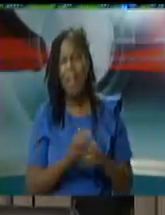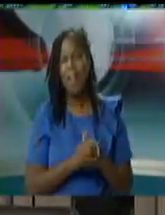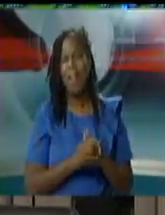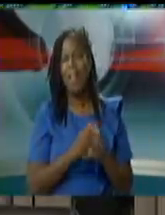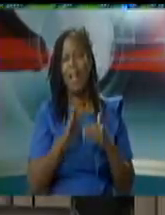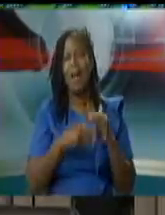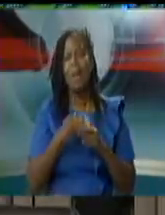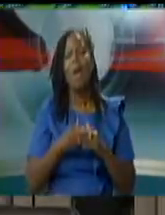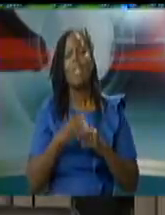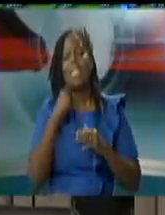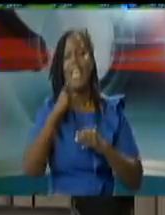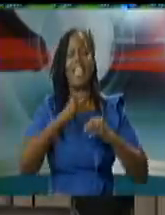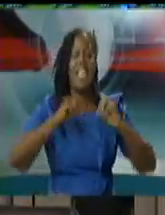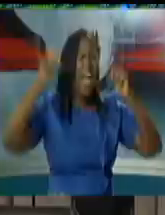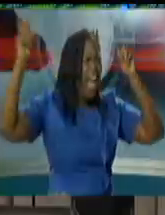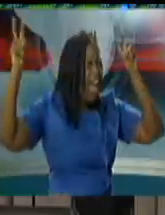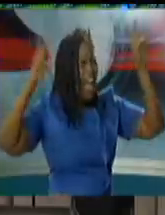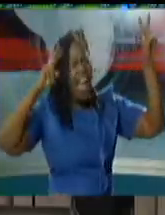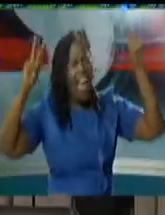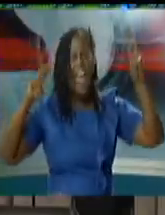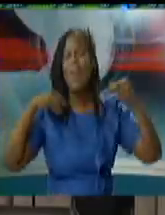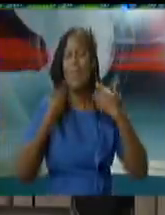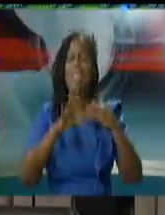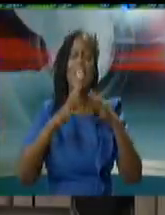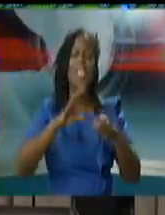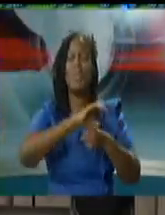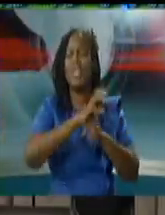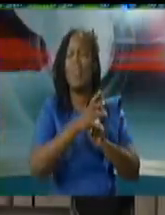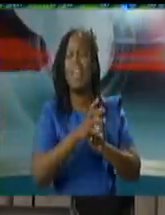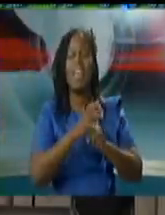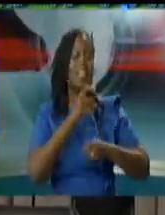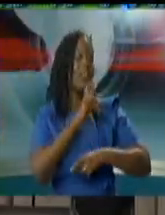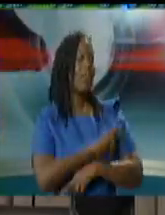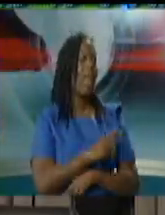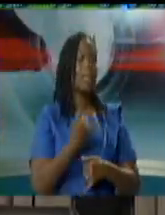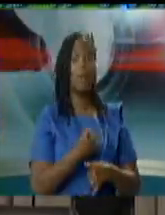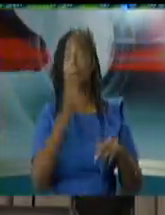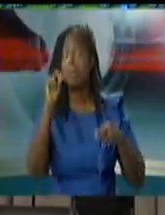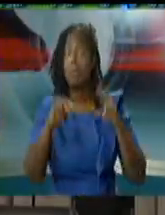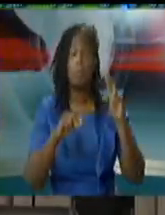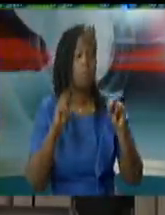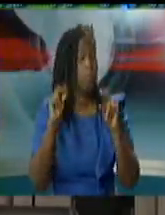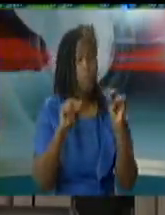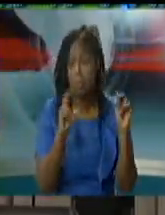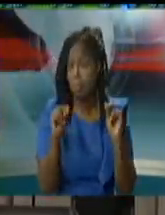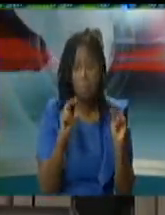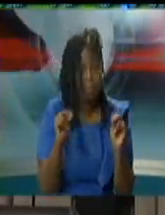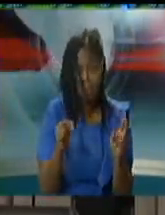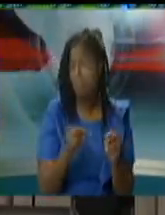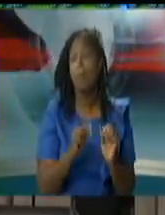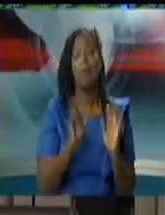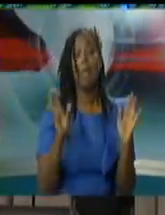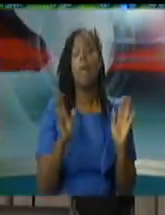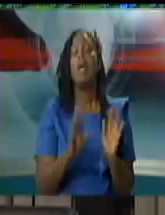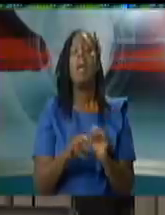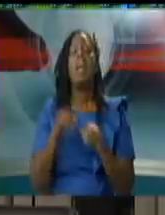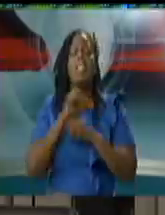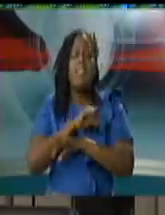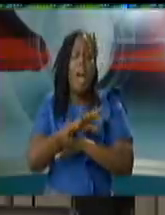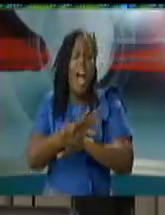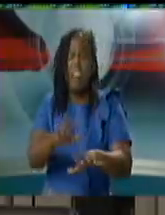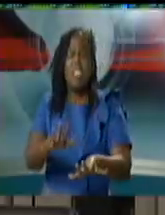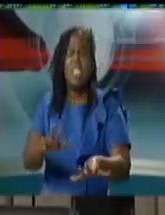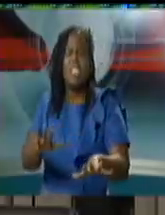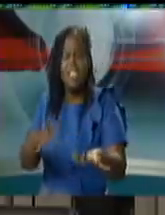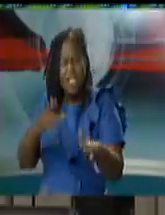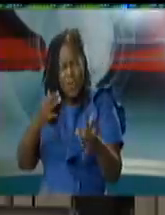victory flag we have won nothing the virus is there waiting to strike the minute and the day we drop